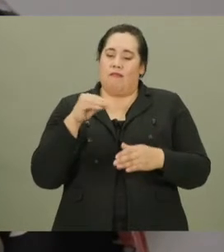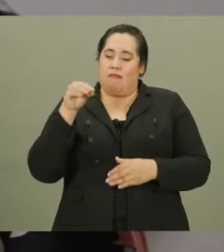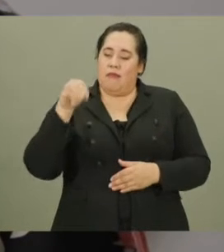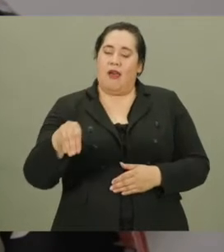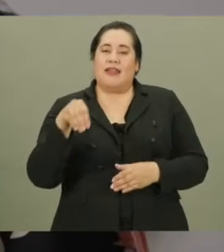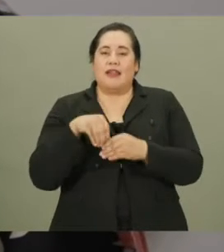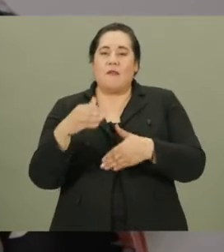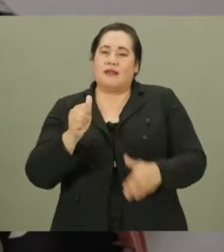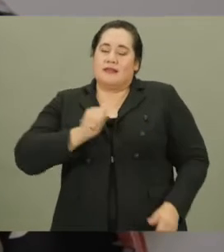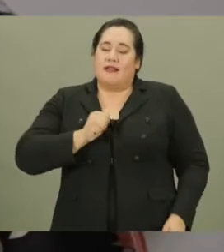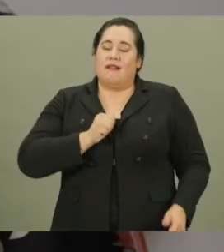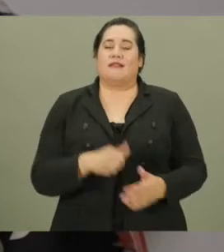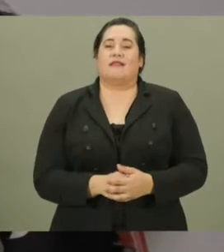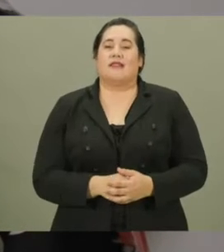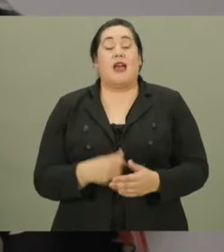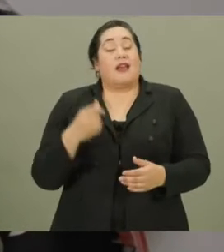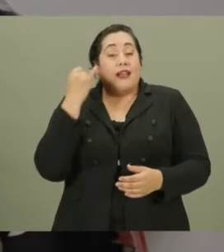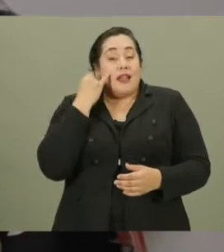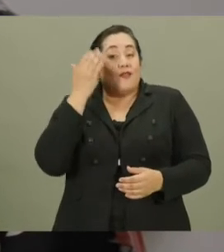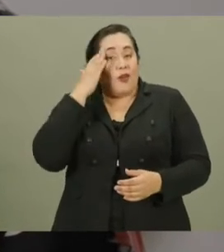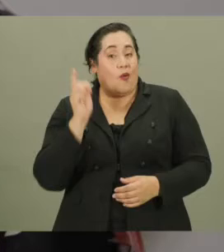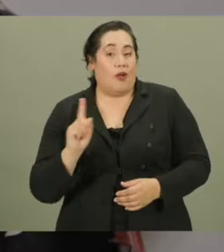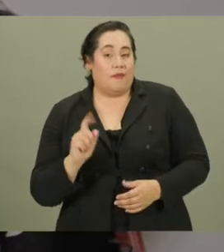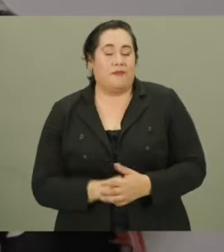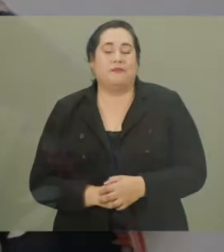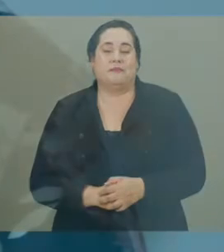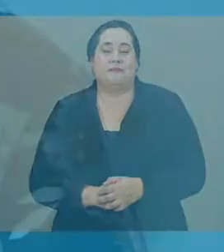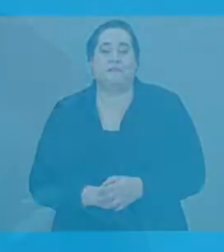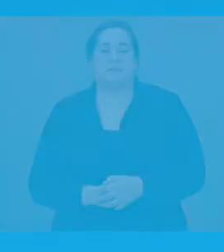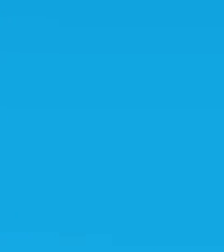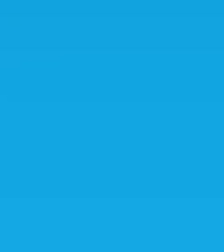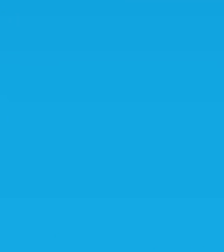place the ballot in the ballot box ourselves as long as we know where it is.